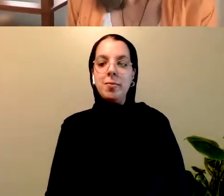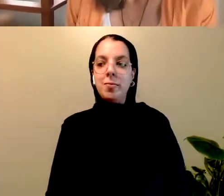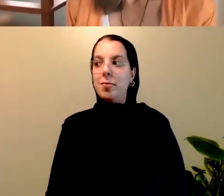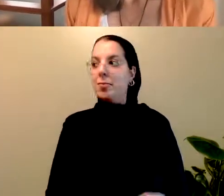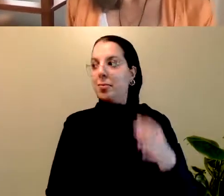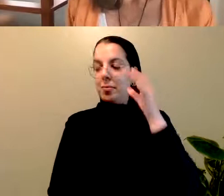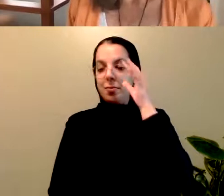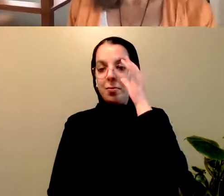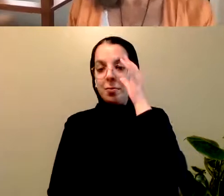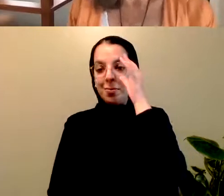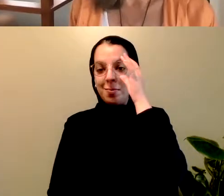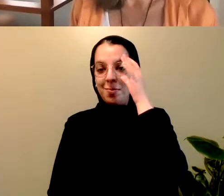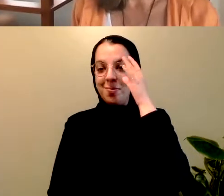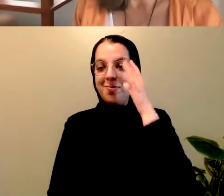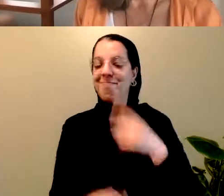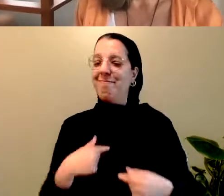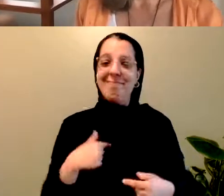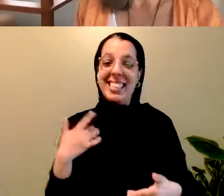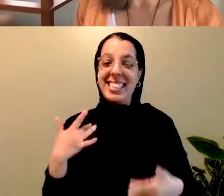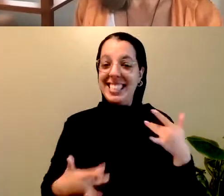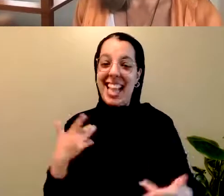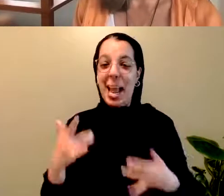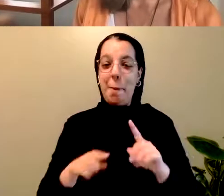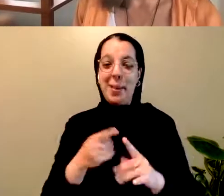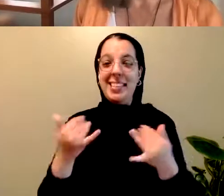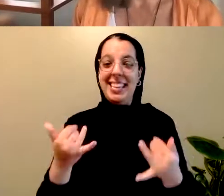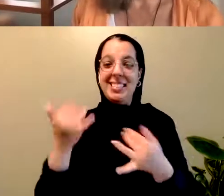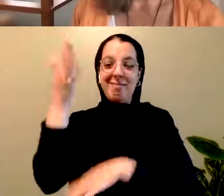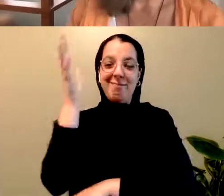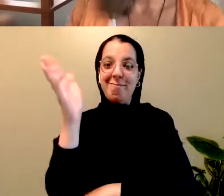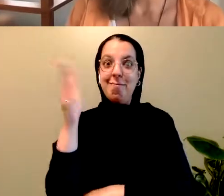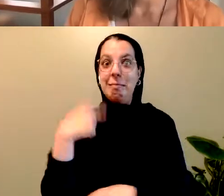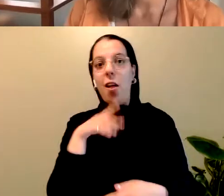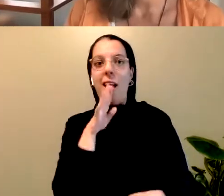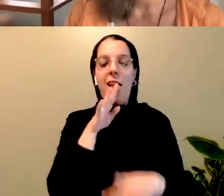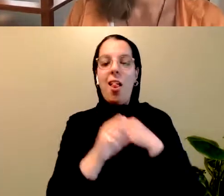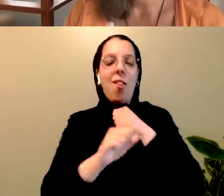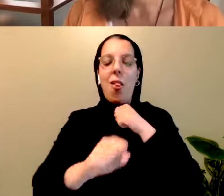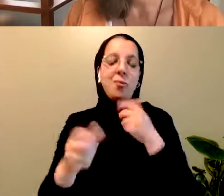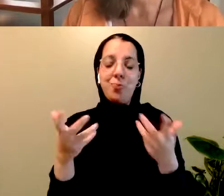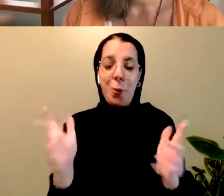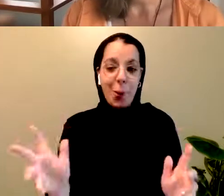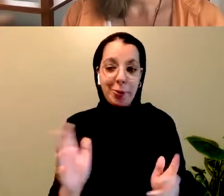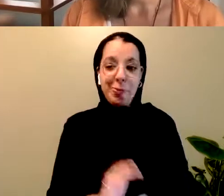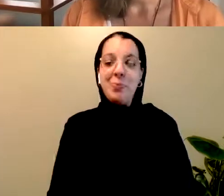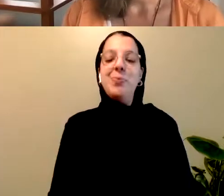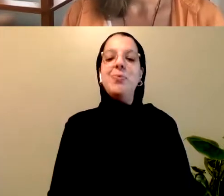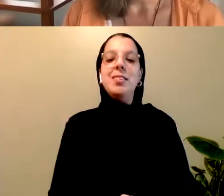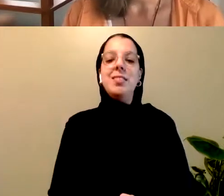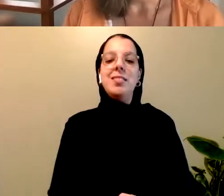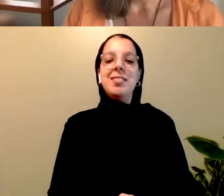I'm very excited about today's keynote and I don't want to take up any more time before we get to it. And so I want to throw